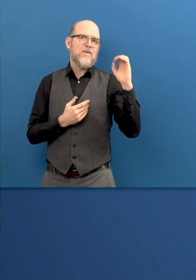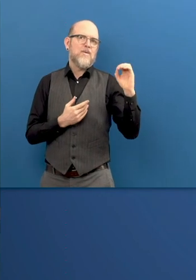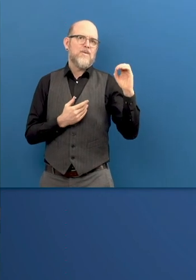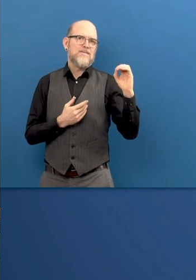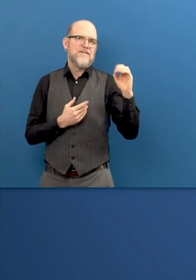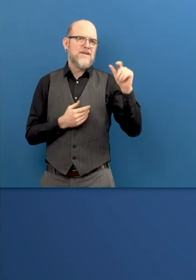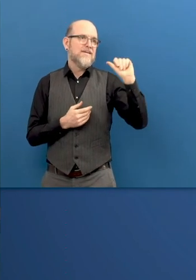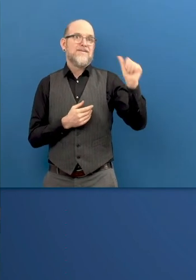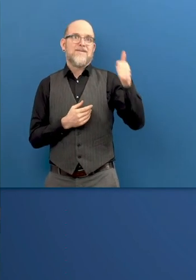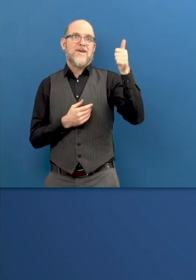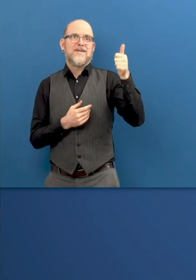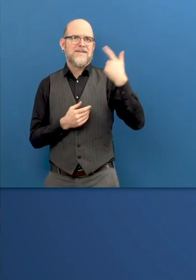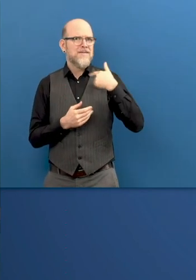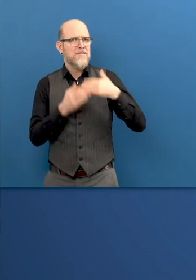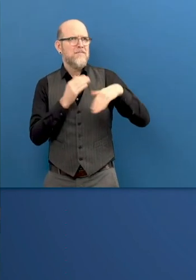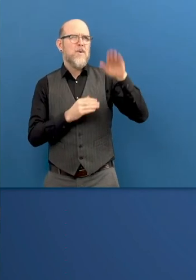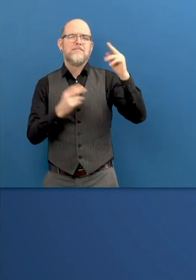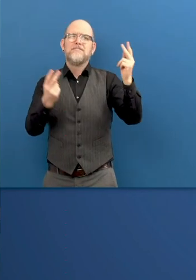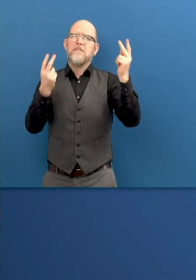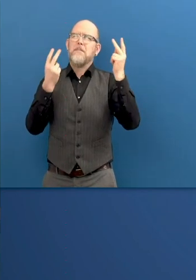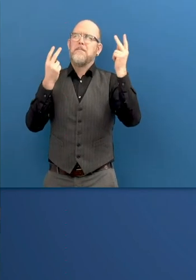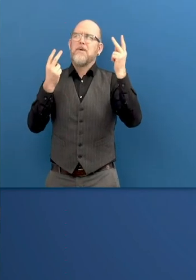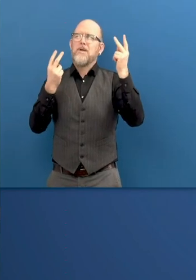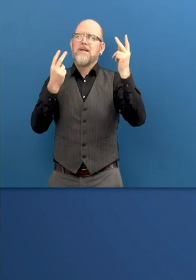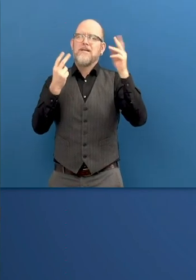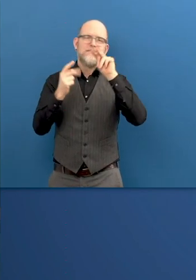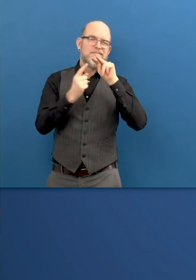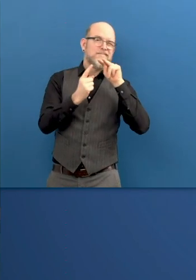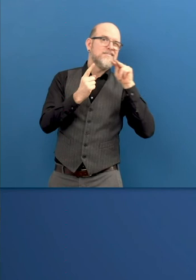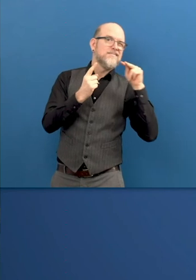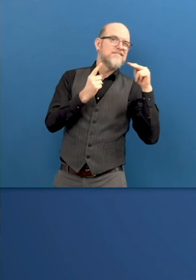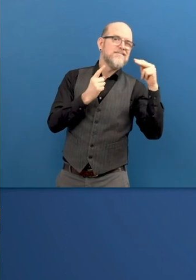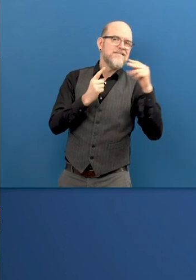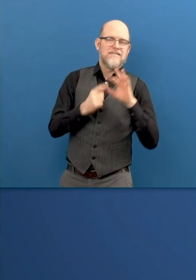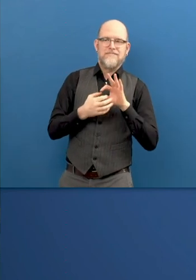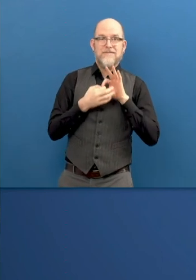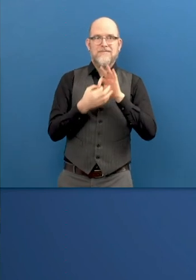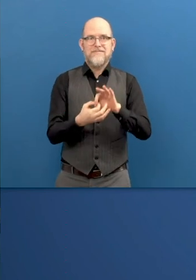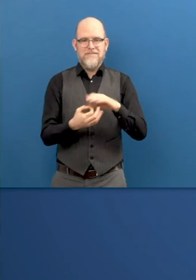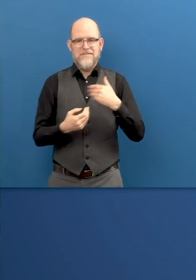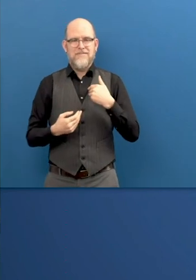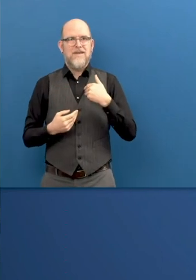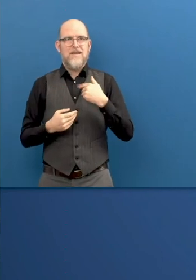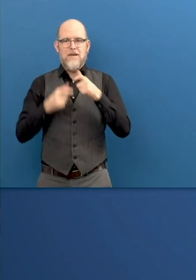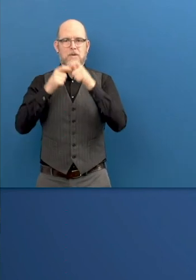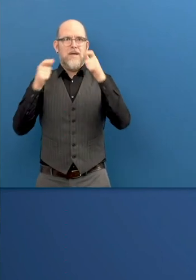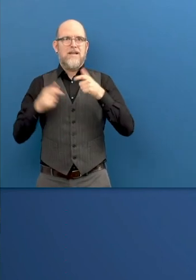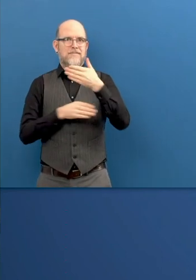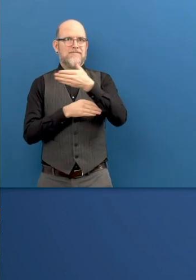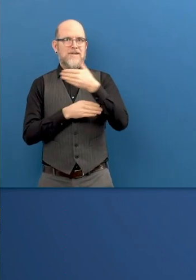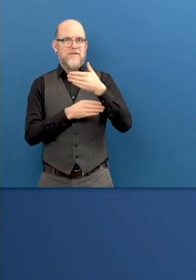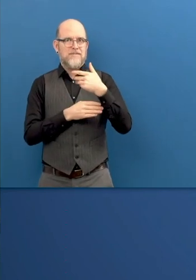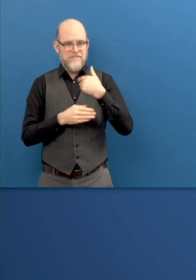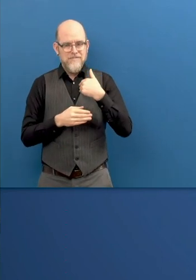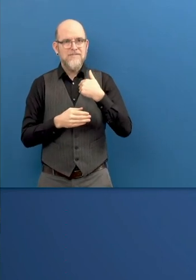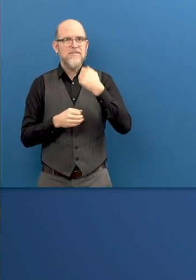that companies can play here is to build partnerships. This is critical because we need to work